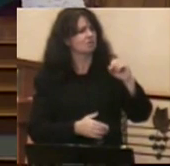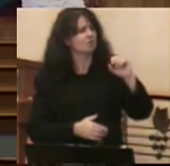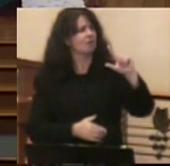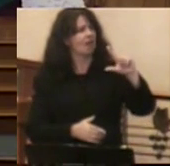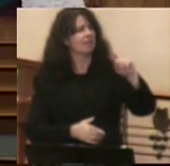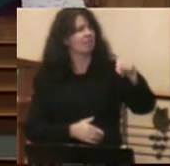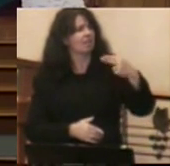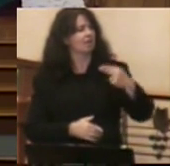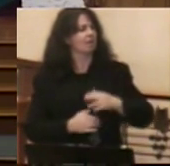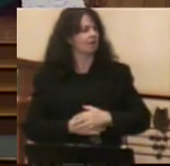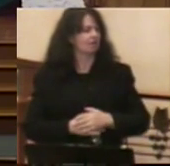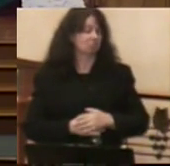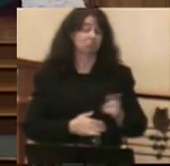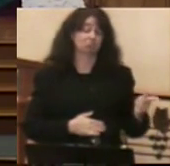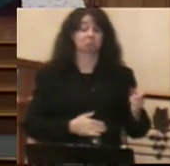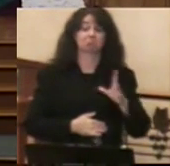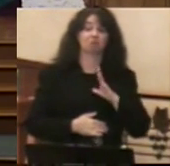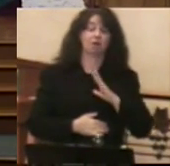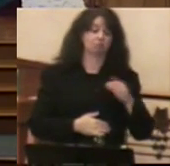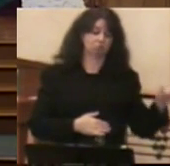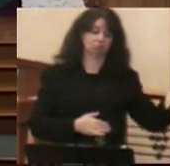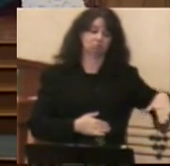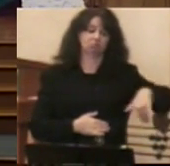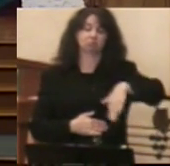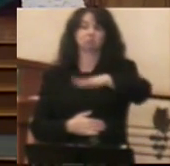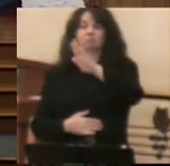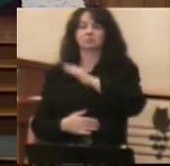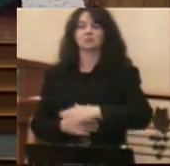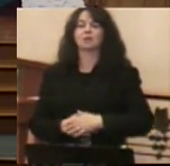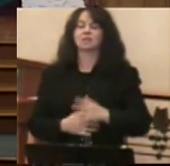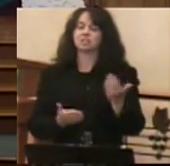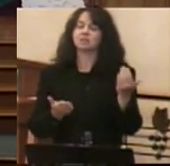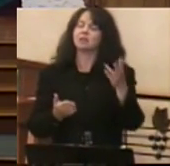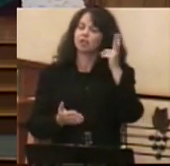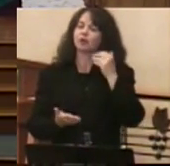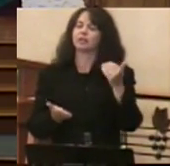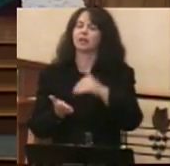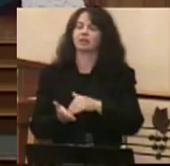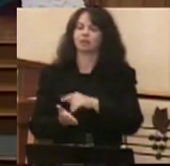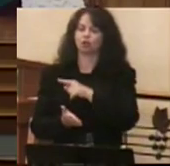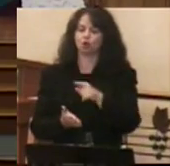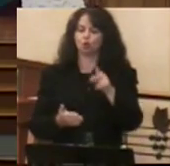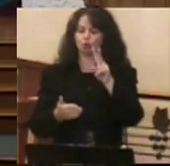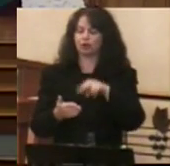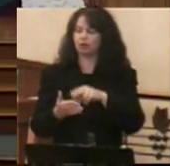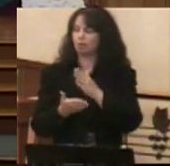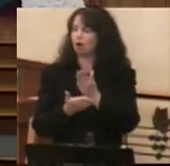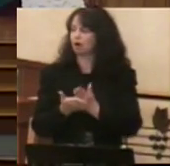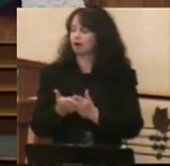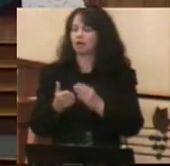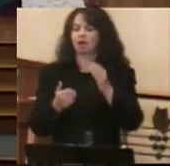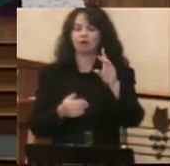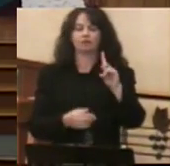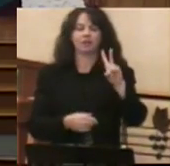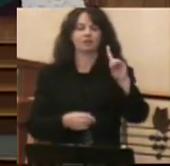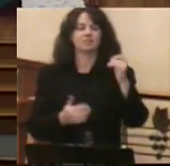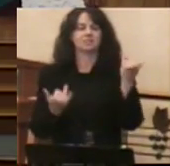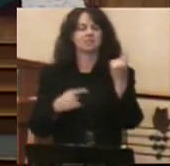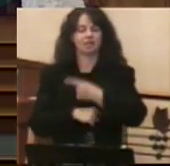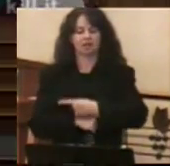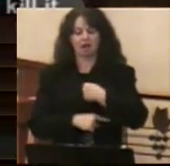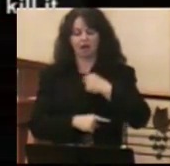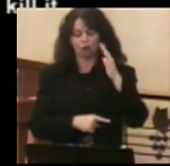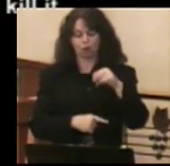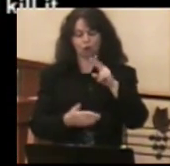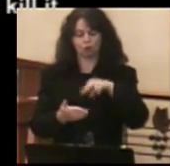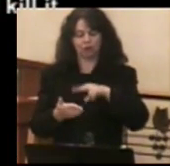him. In fact, let's hear that part of the story again. I'll have you read the part of David today. I'll